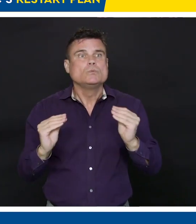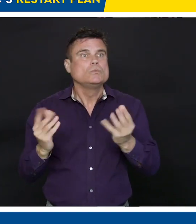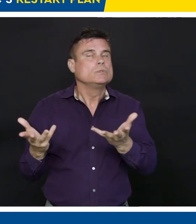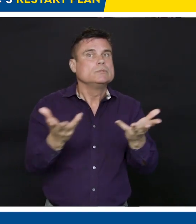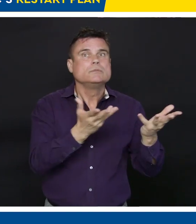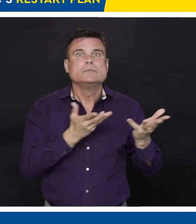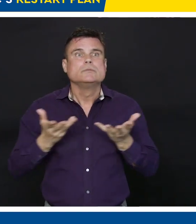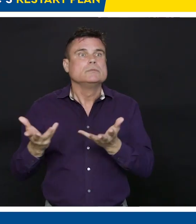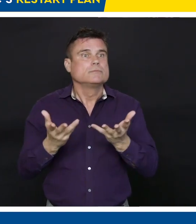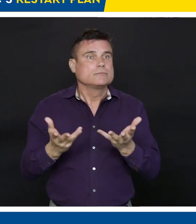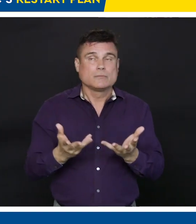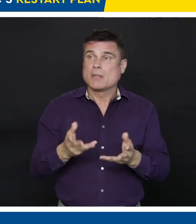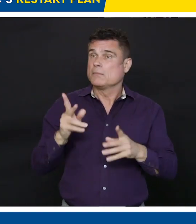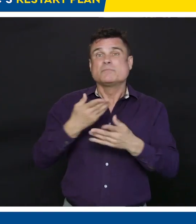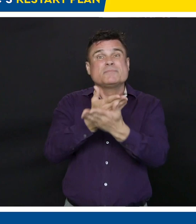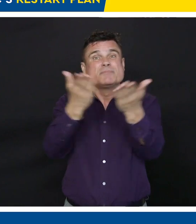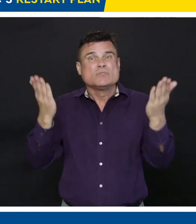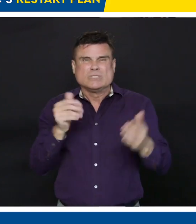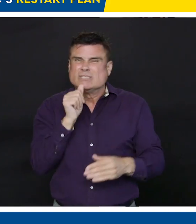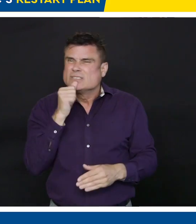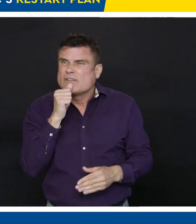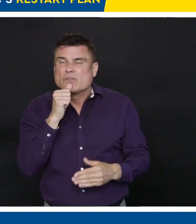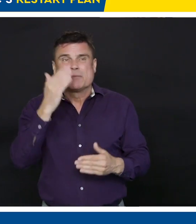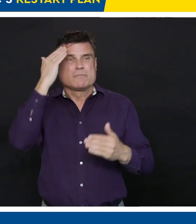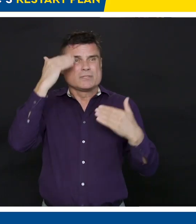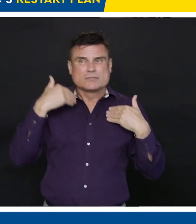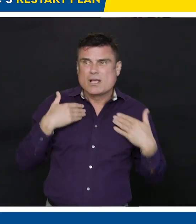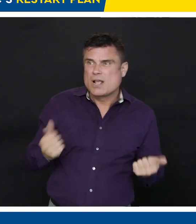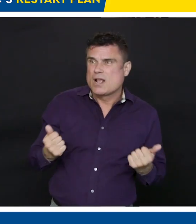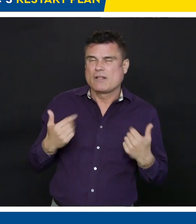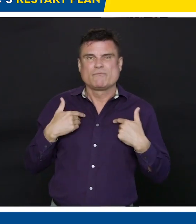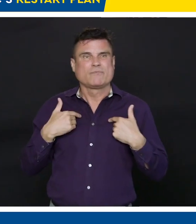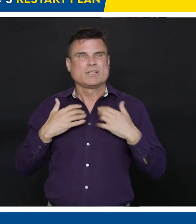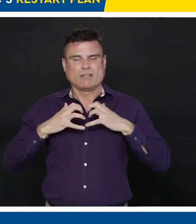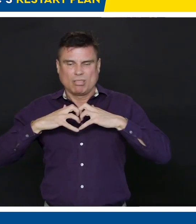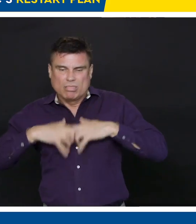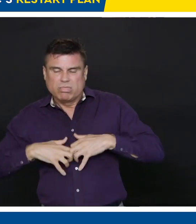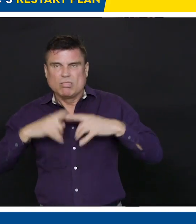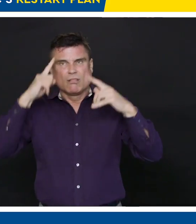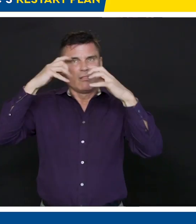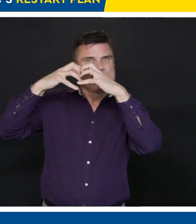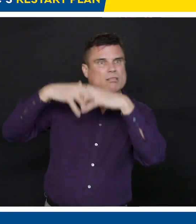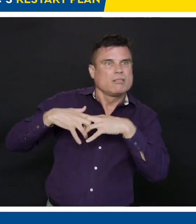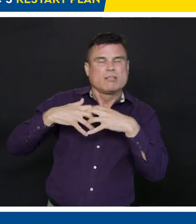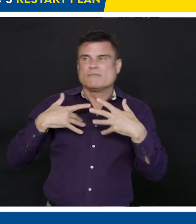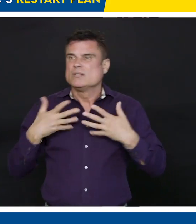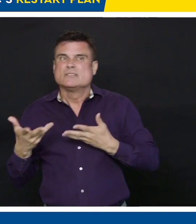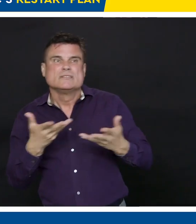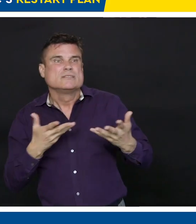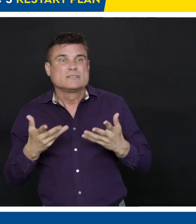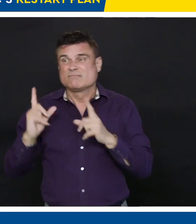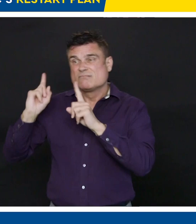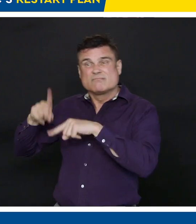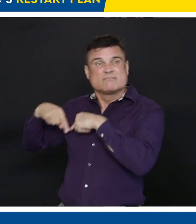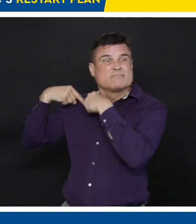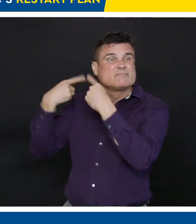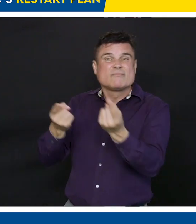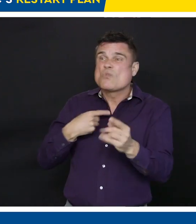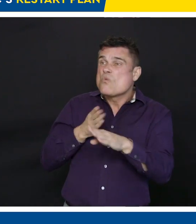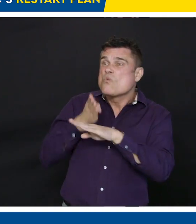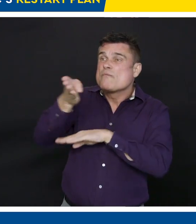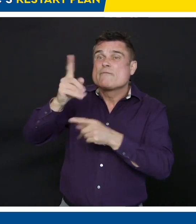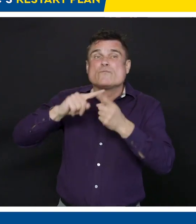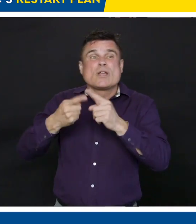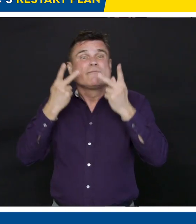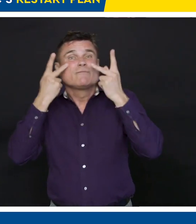seen our friends or our families. Many feel confined and alone. This pandemic has been tough on